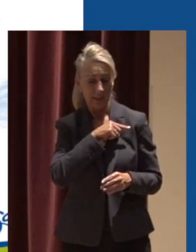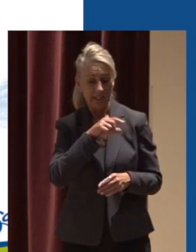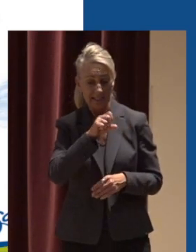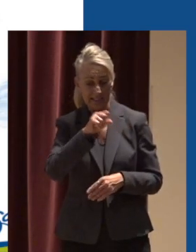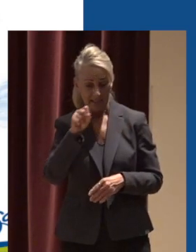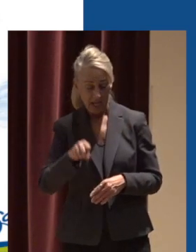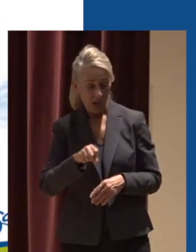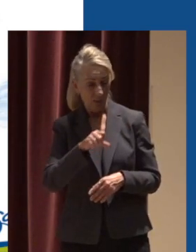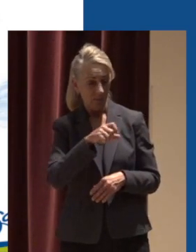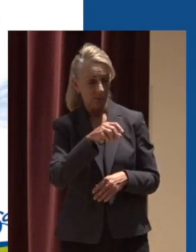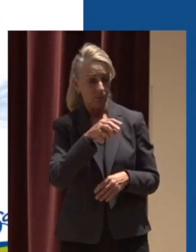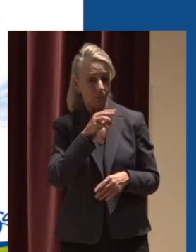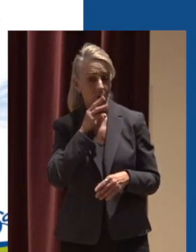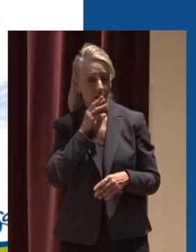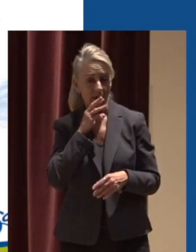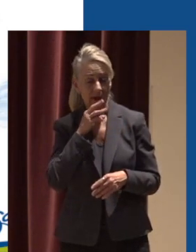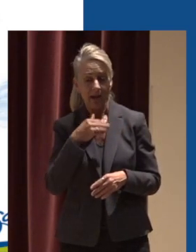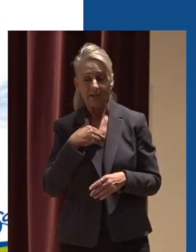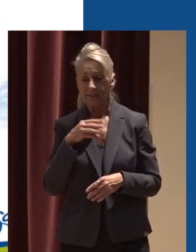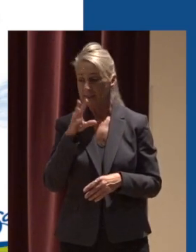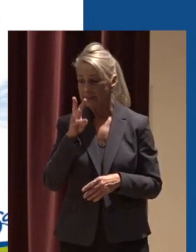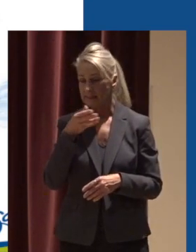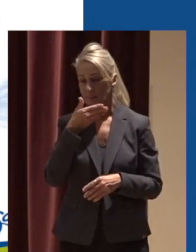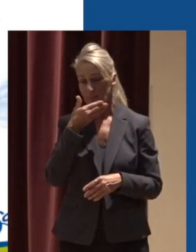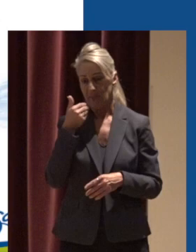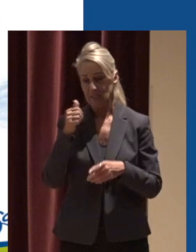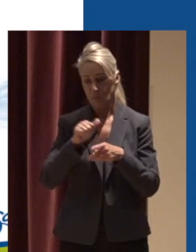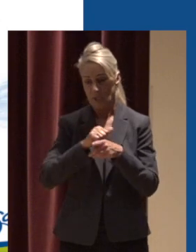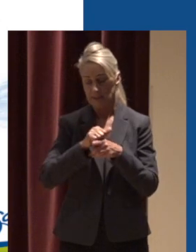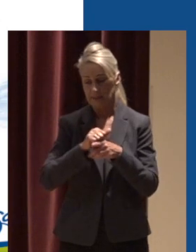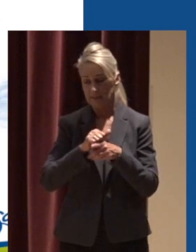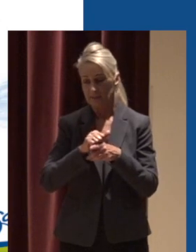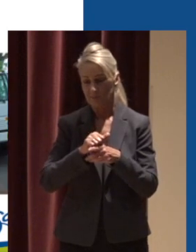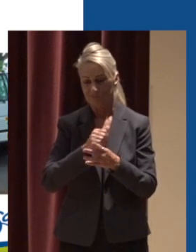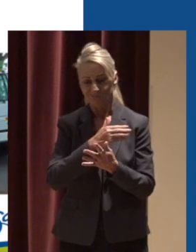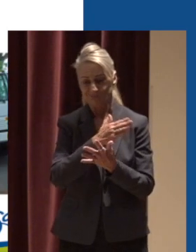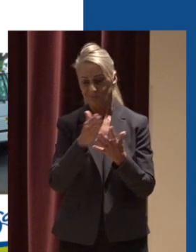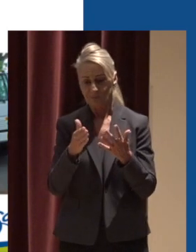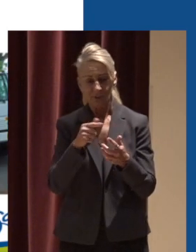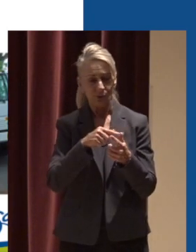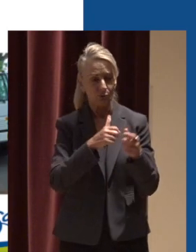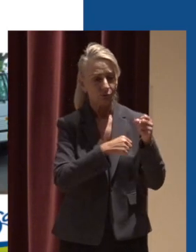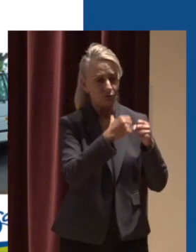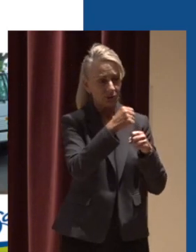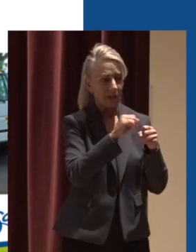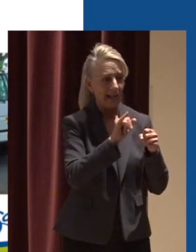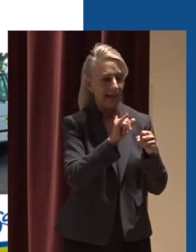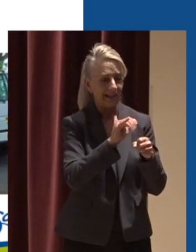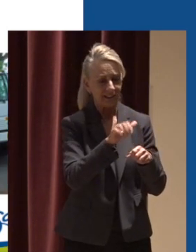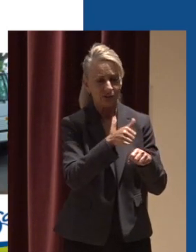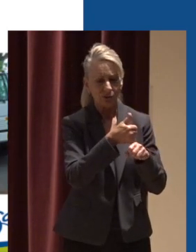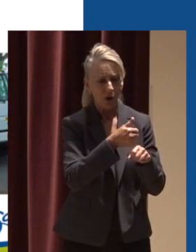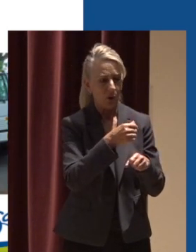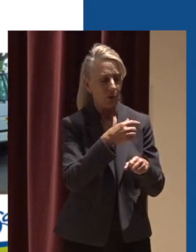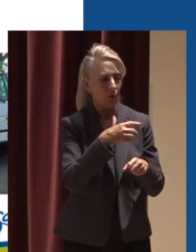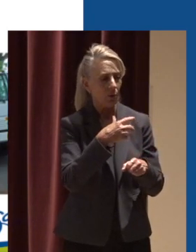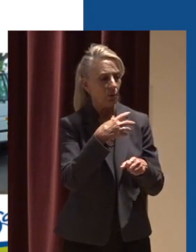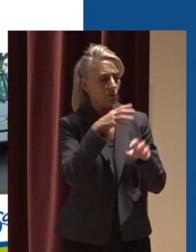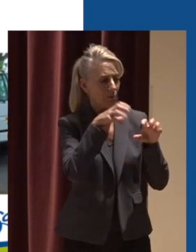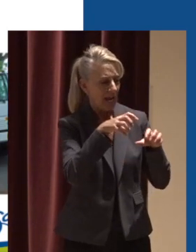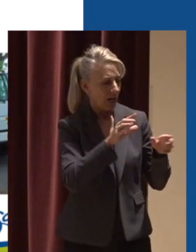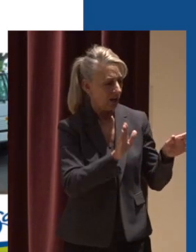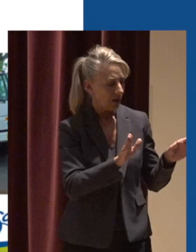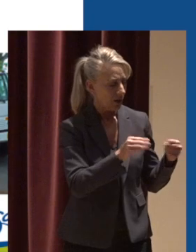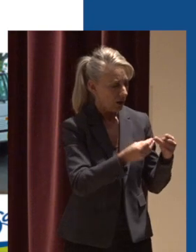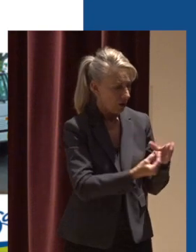stormwater management plan has 66 best management practices which range from structural things like installing rain gardens and water